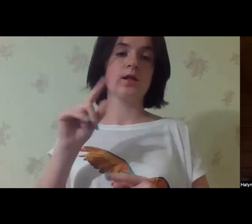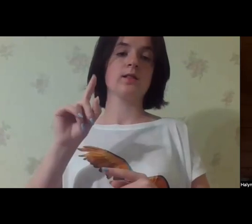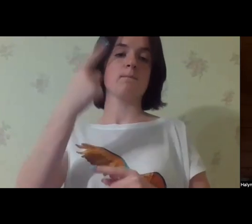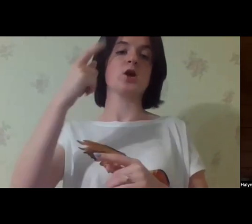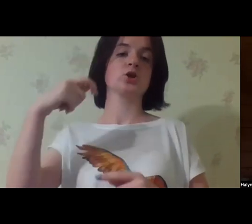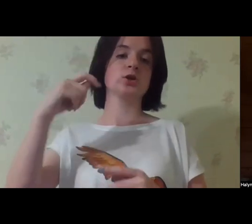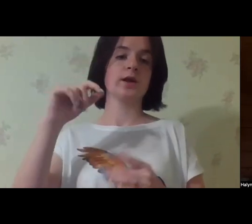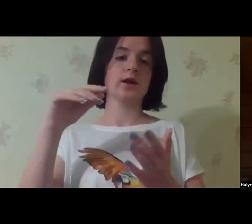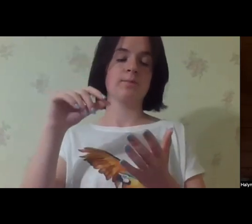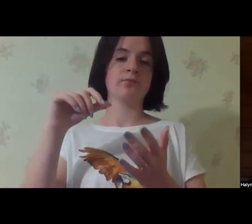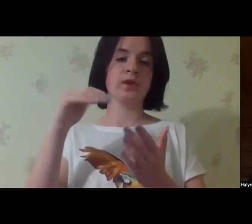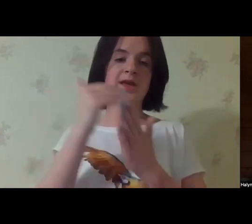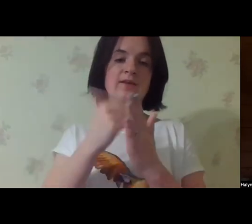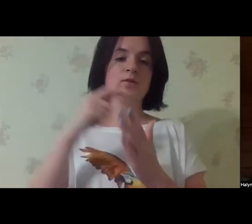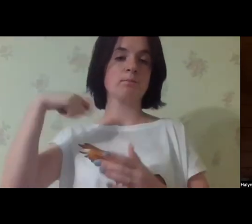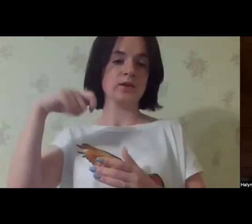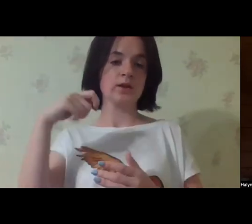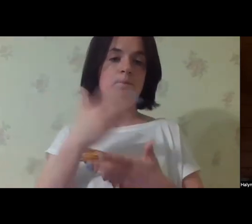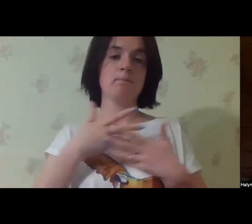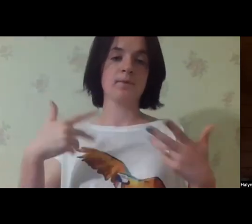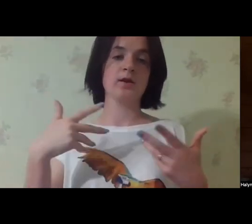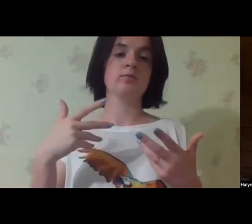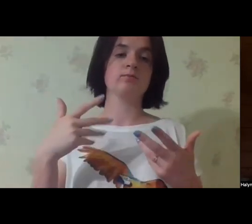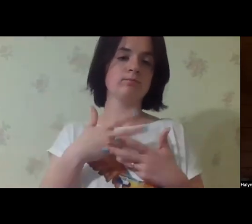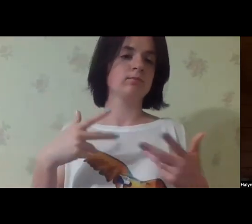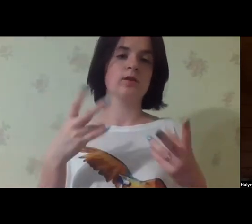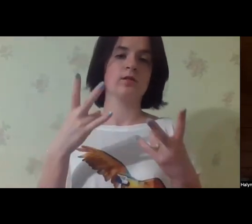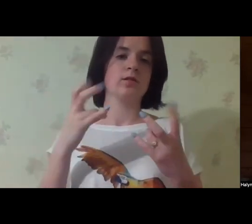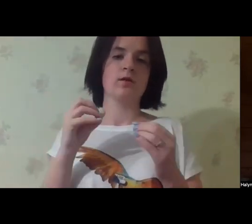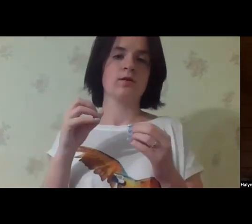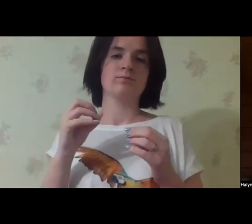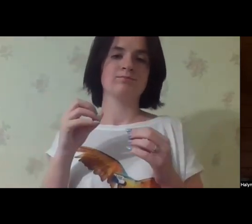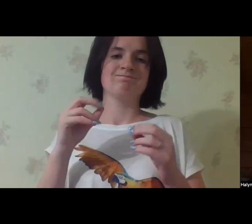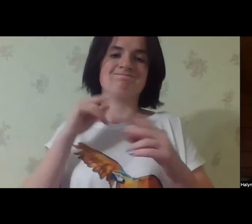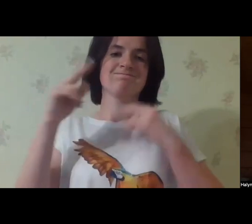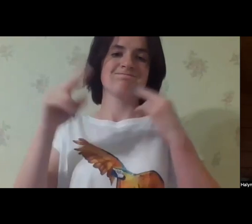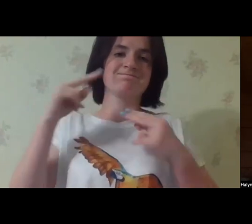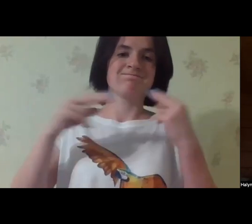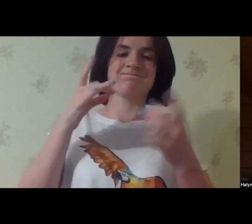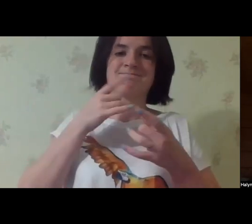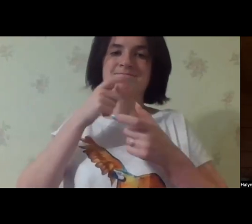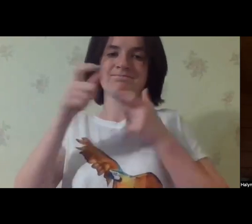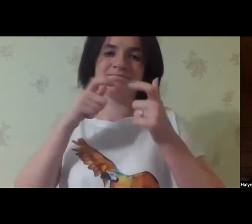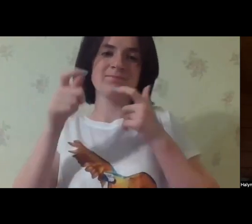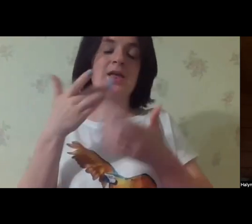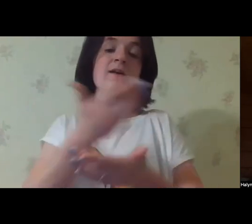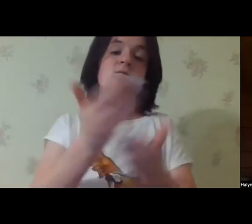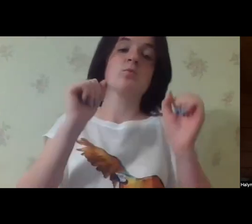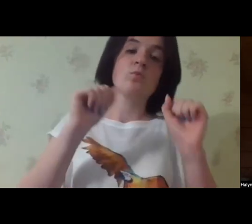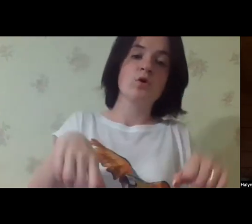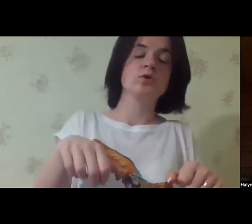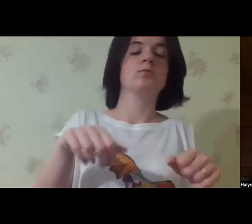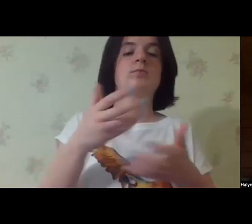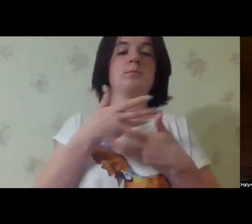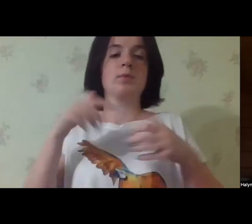projects on the level of the First Lady and the President of the country, we are not in a position to criticize them,